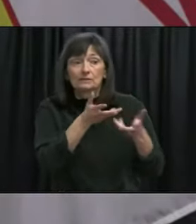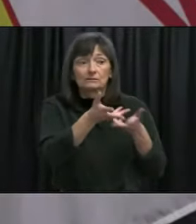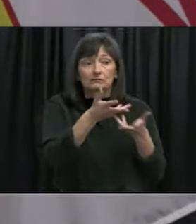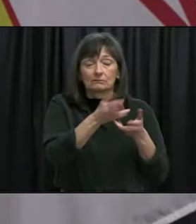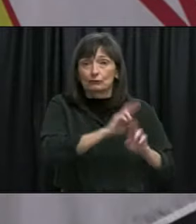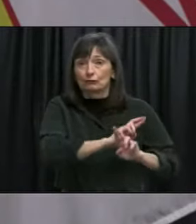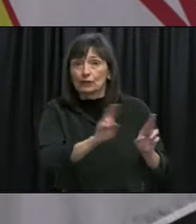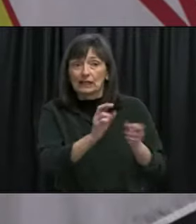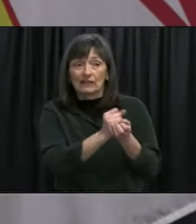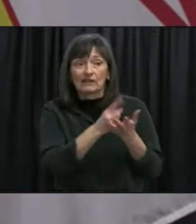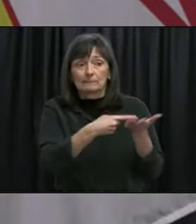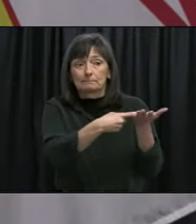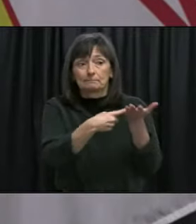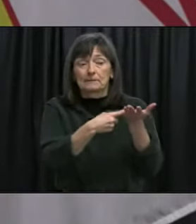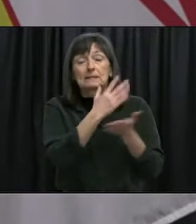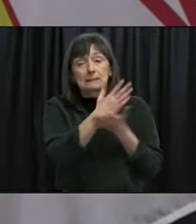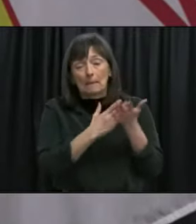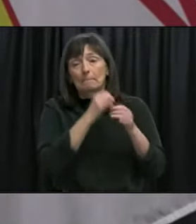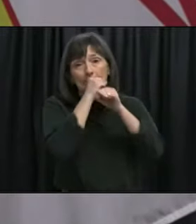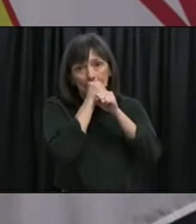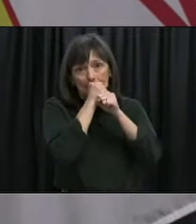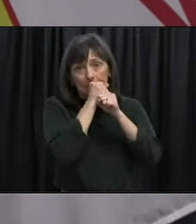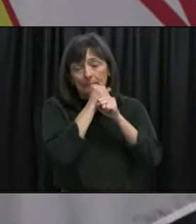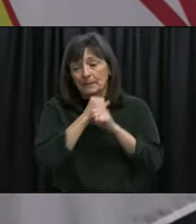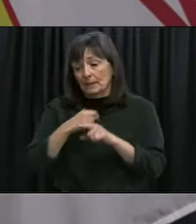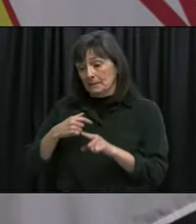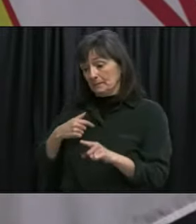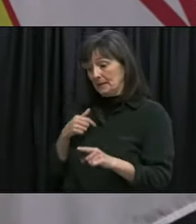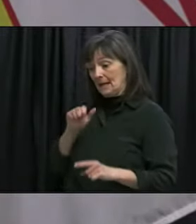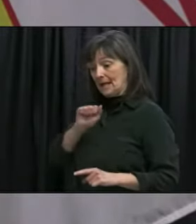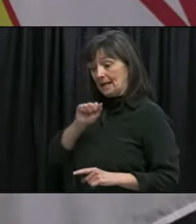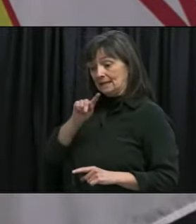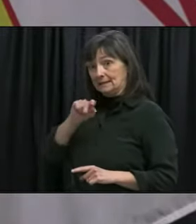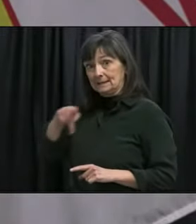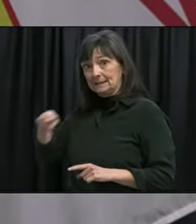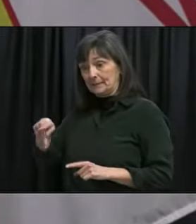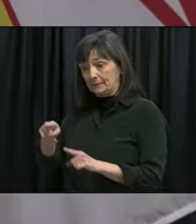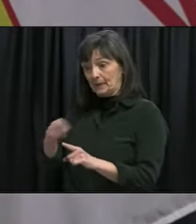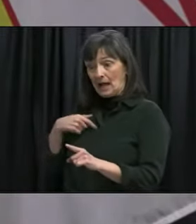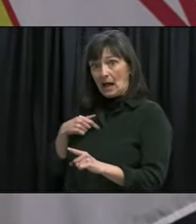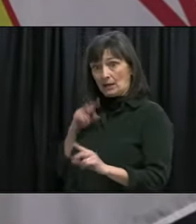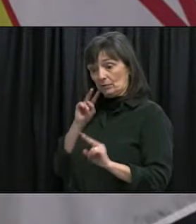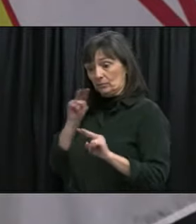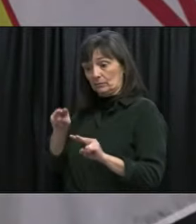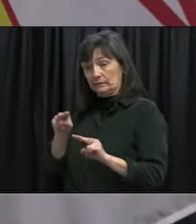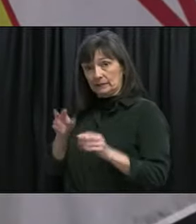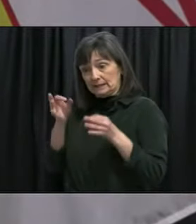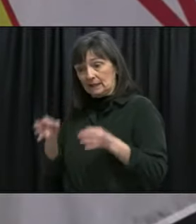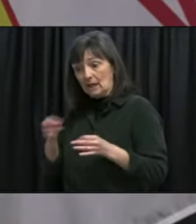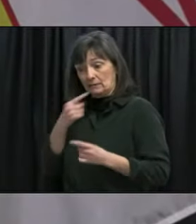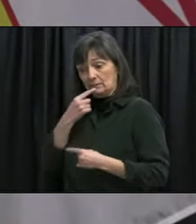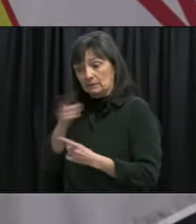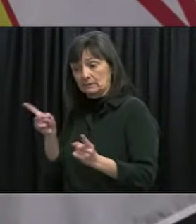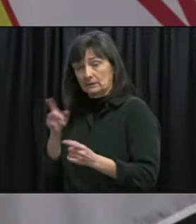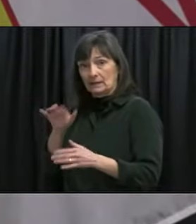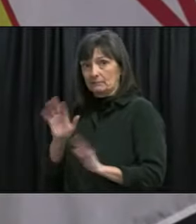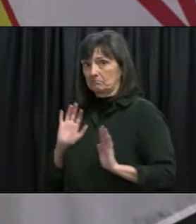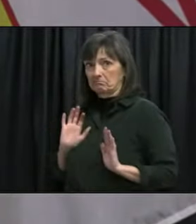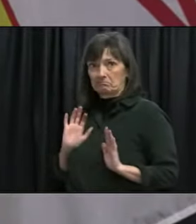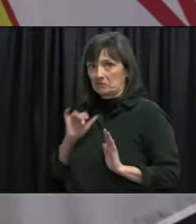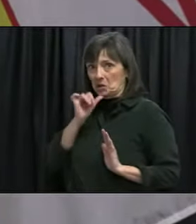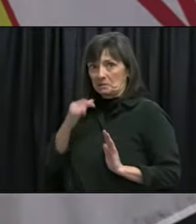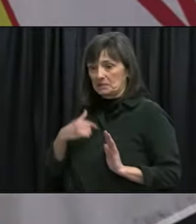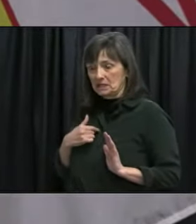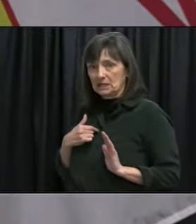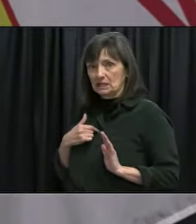process and nor should I but surely people would think that cabinet would discuss through committee and through cabinet